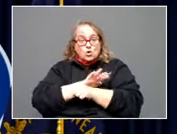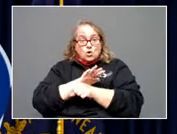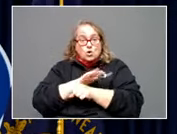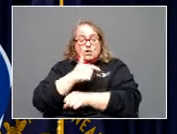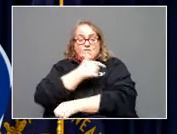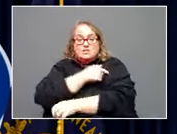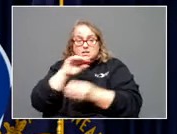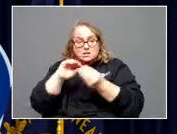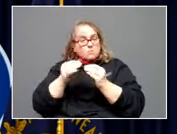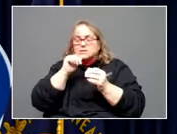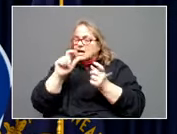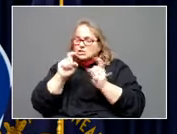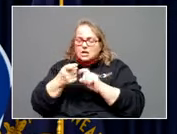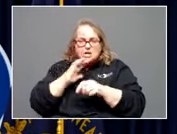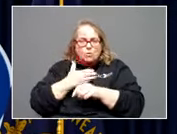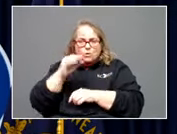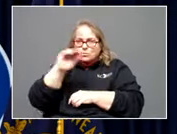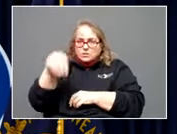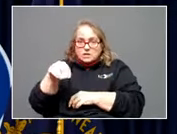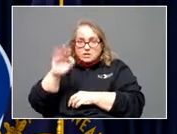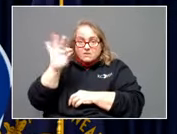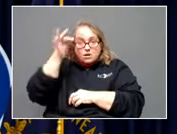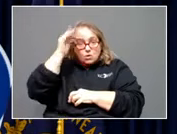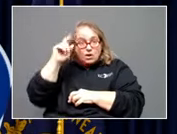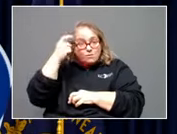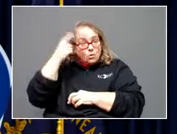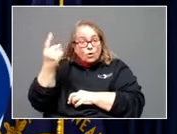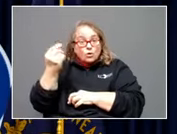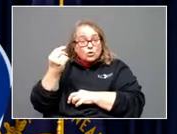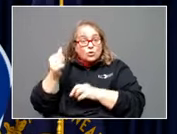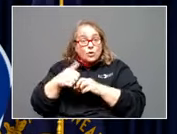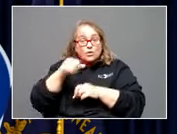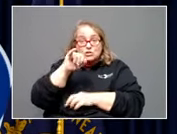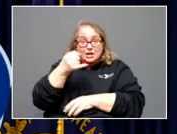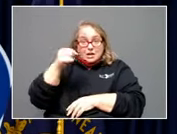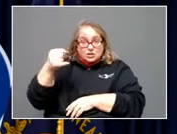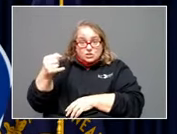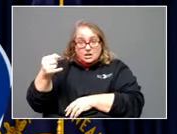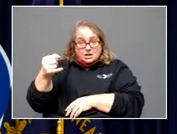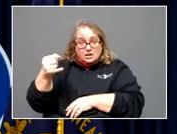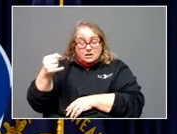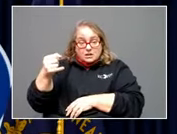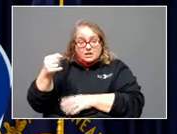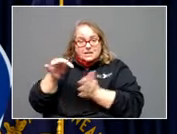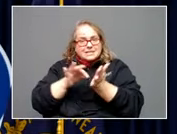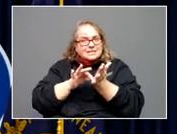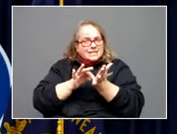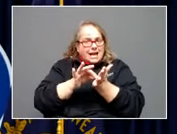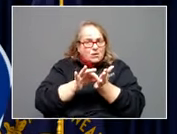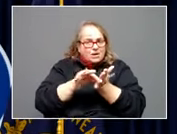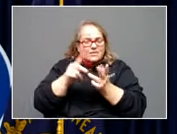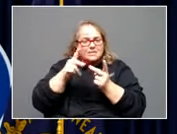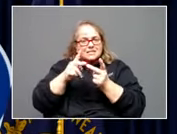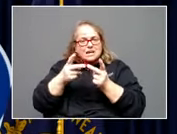our percentages. So what the federal government was doing with J&J was counting the second shot,